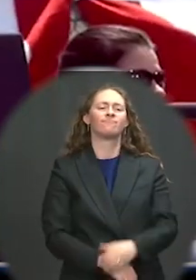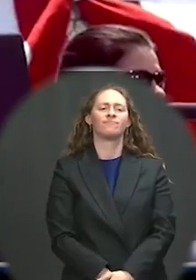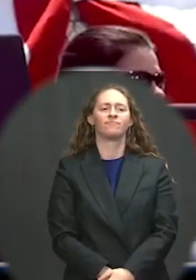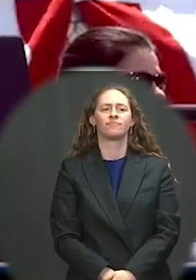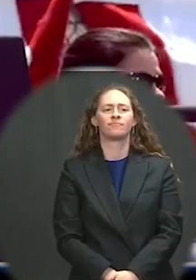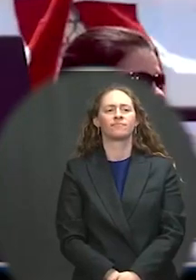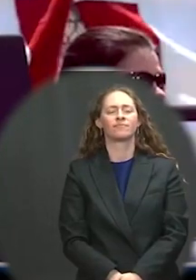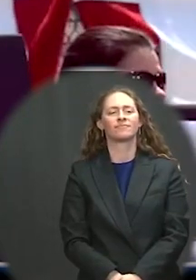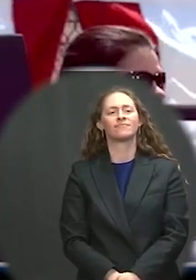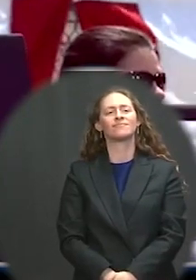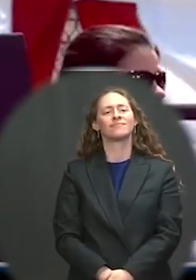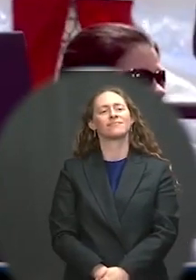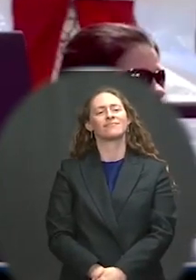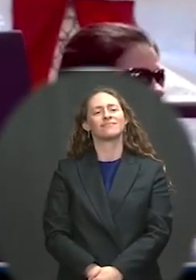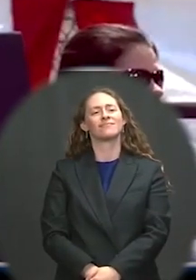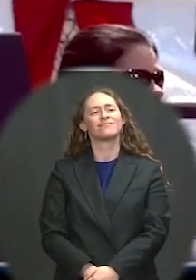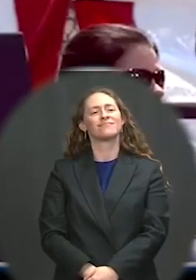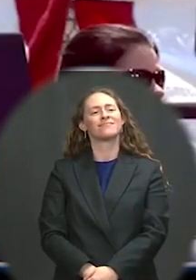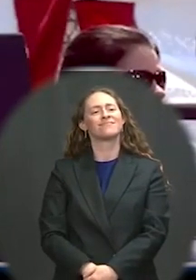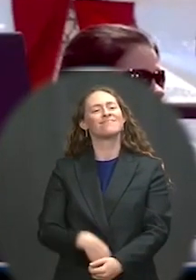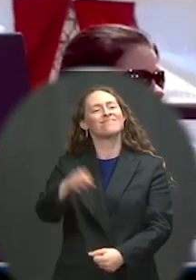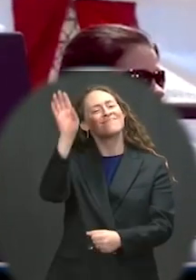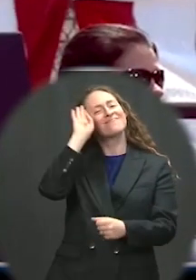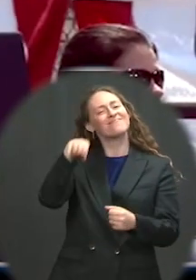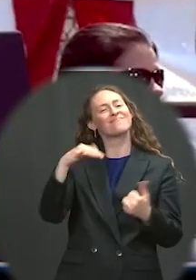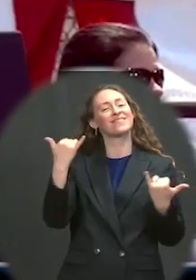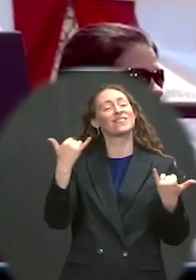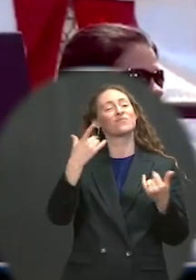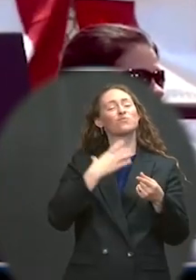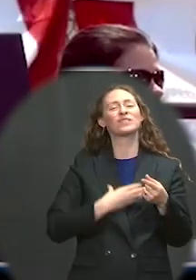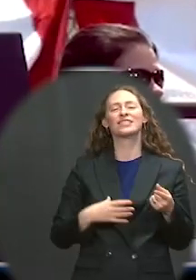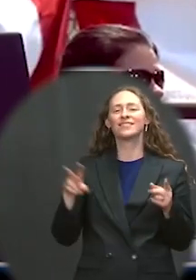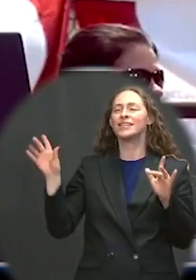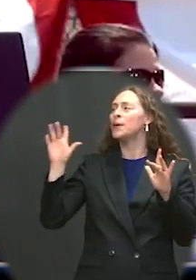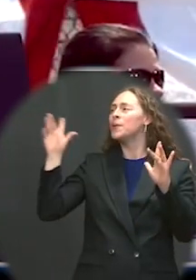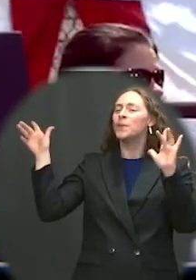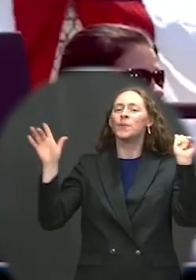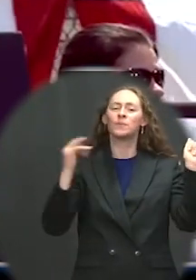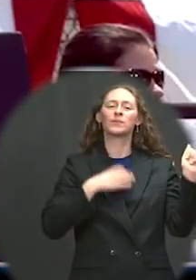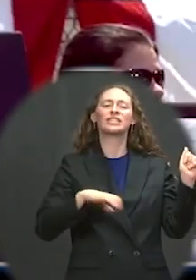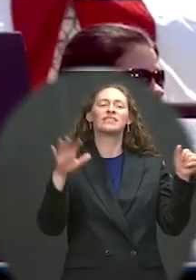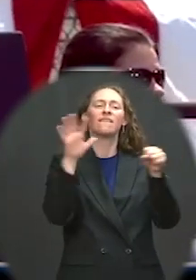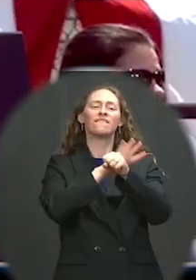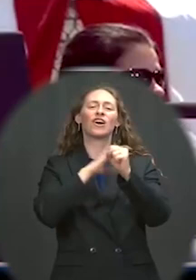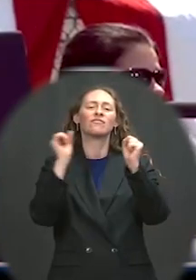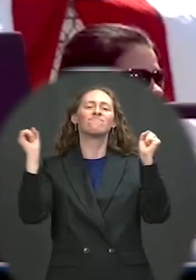your big day, especially because so many of you come from families of proud traditions of service.